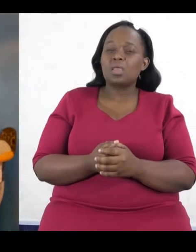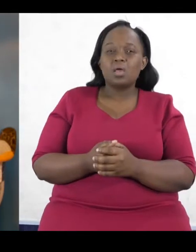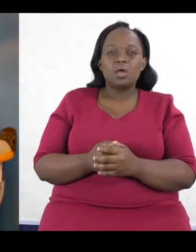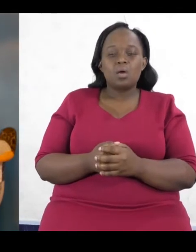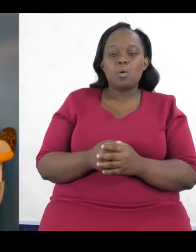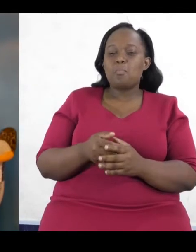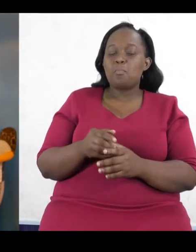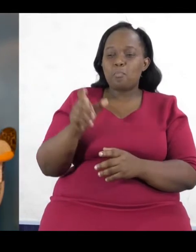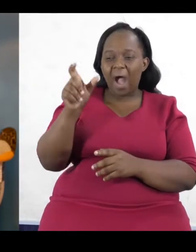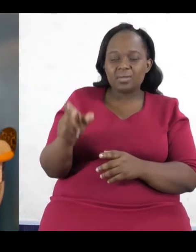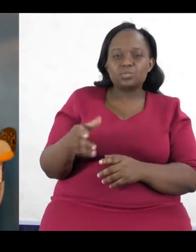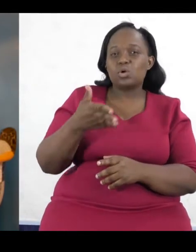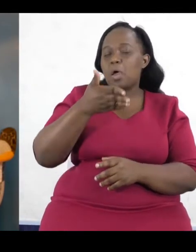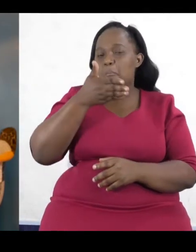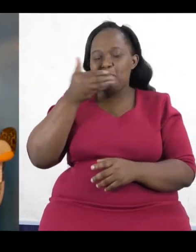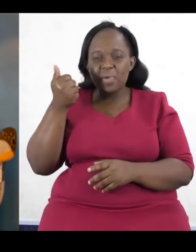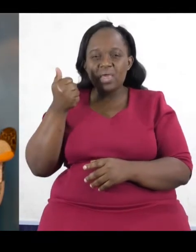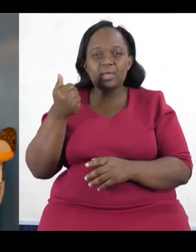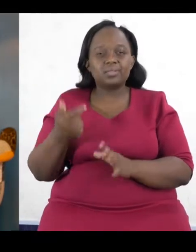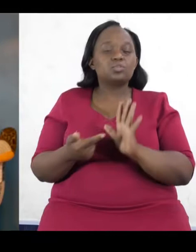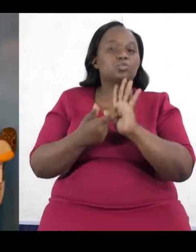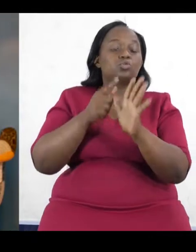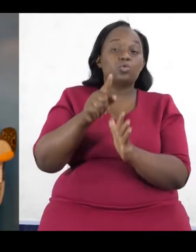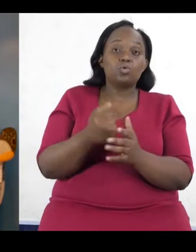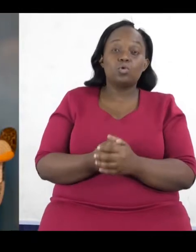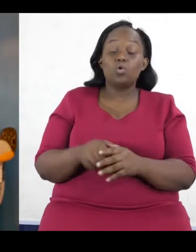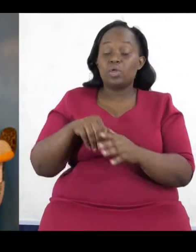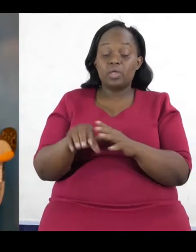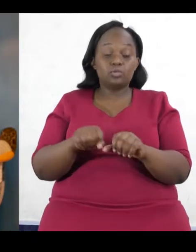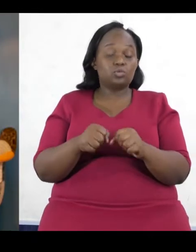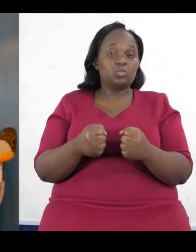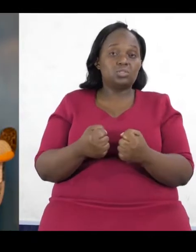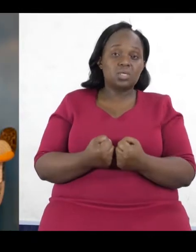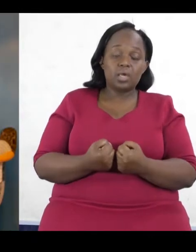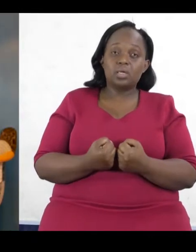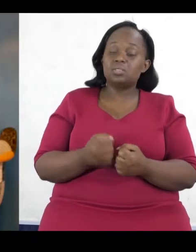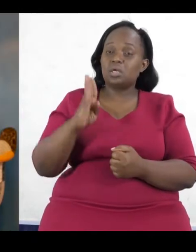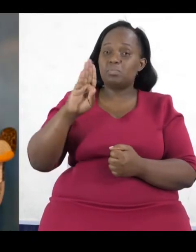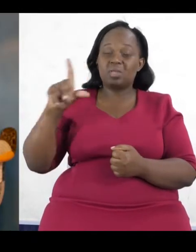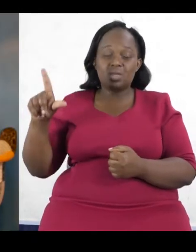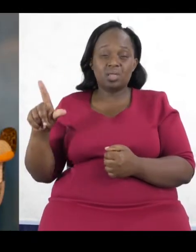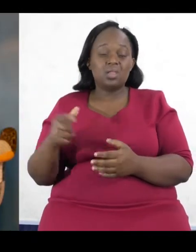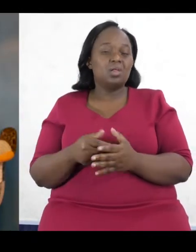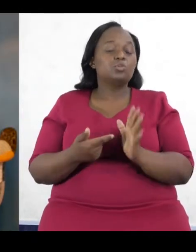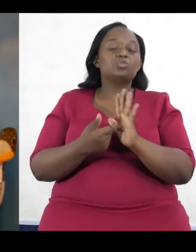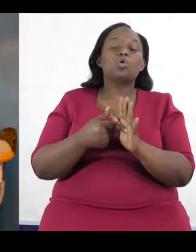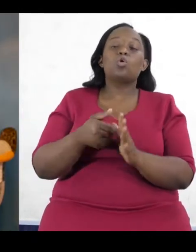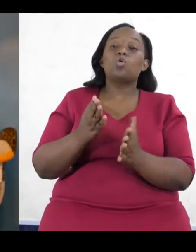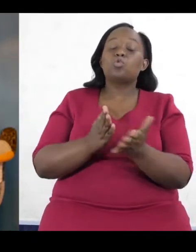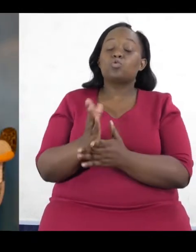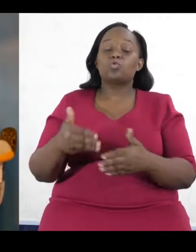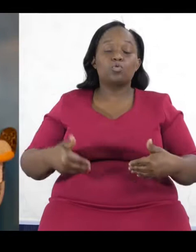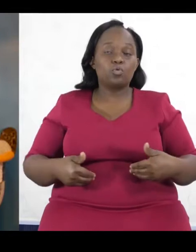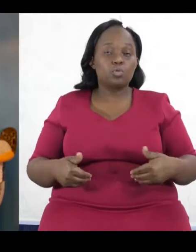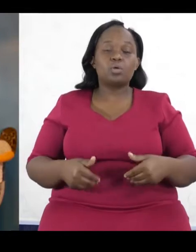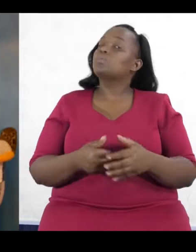when we talk about societal ills, then those obviously will be manifested by young people because they are minorities. So there's a bigger spotlight on them,